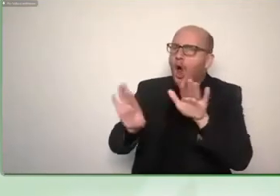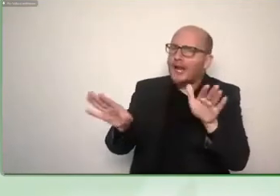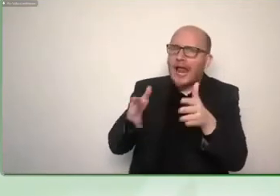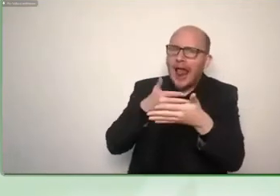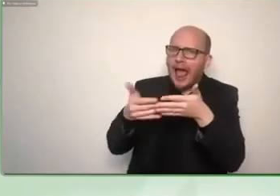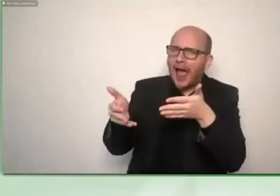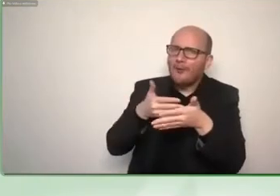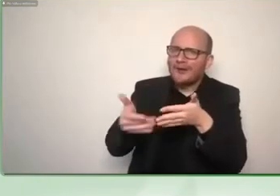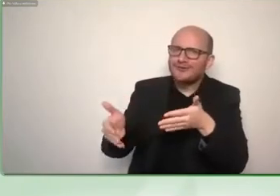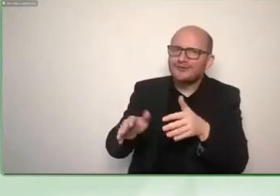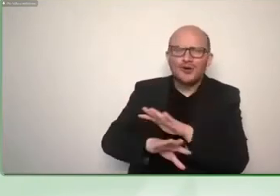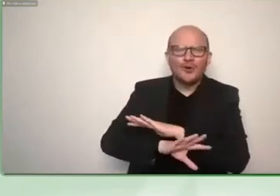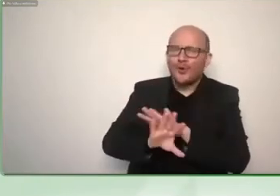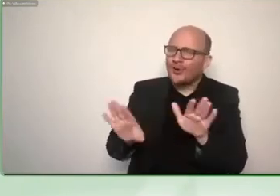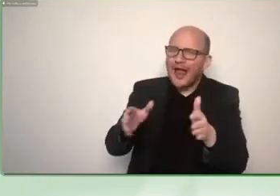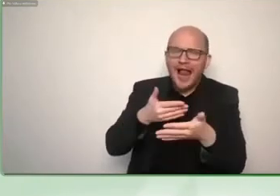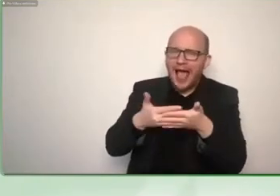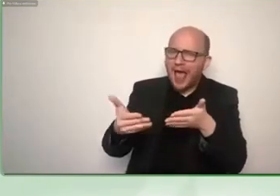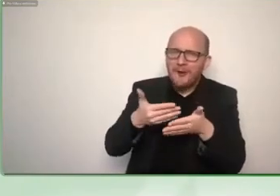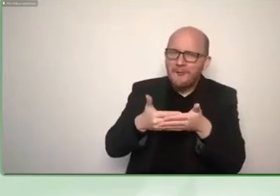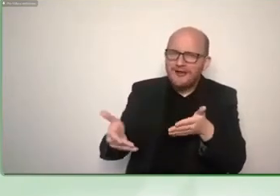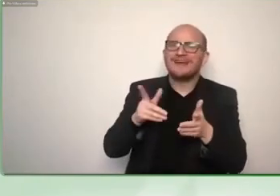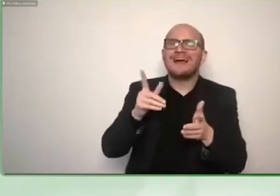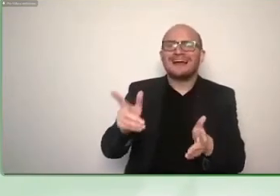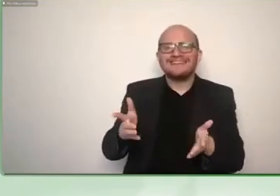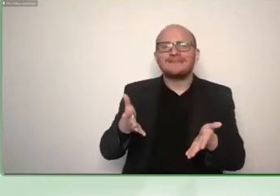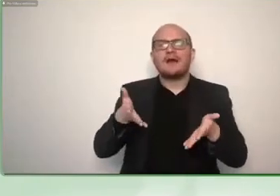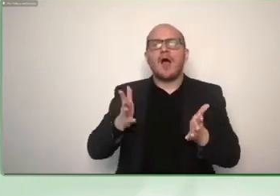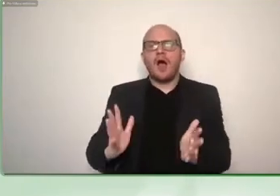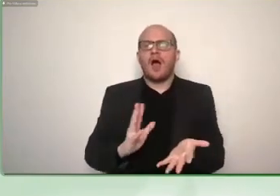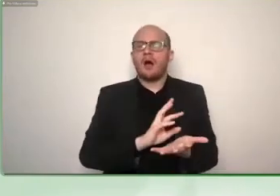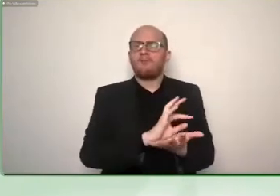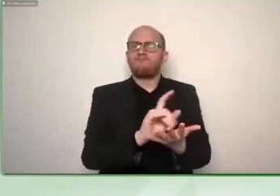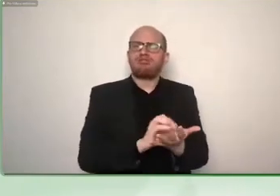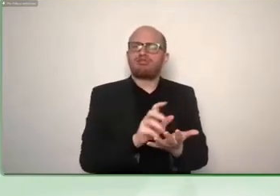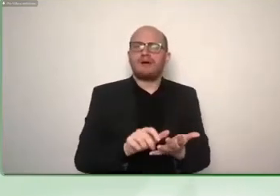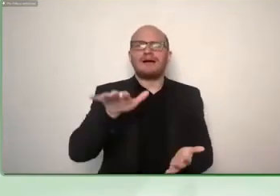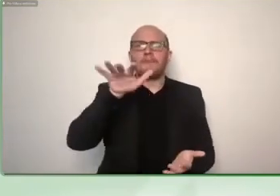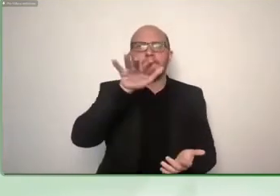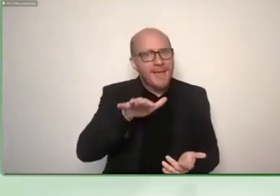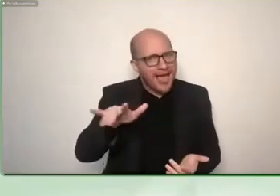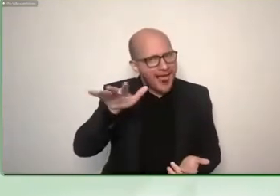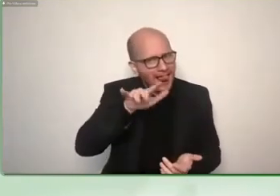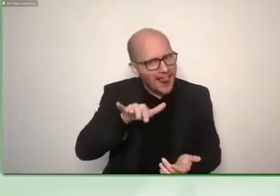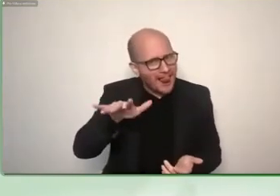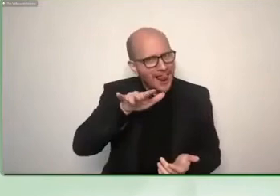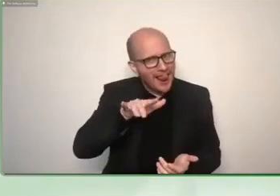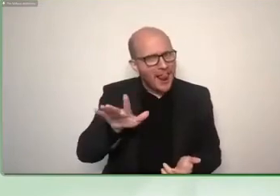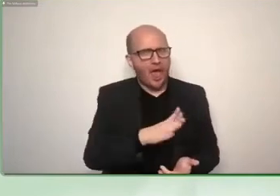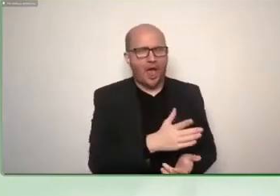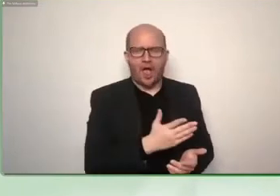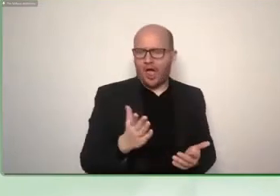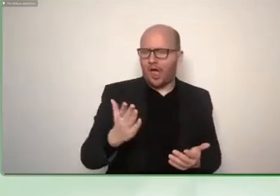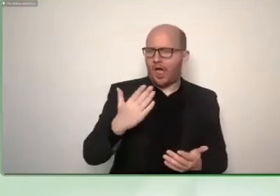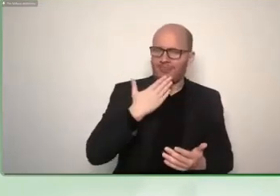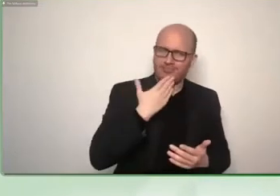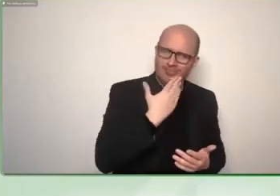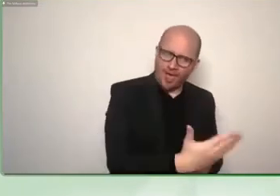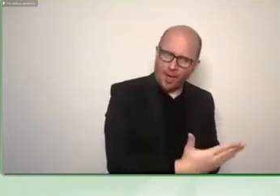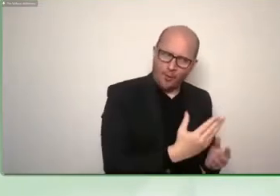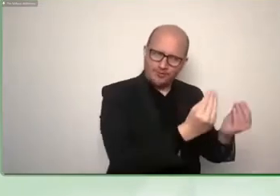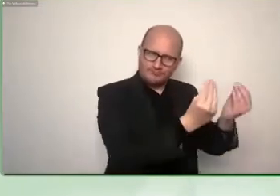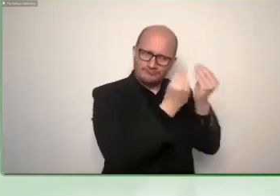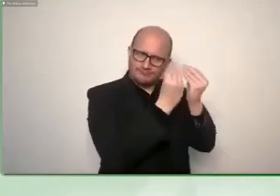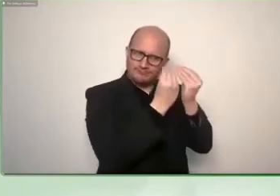technique to spell out words so it's not a language it's a technique thank you for correcting me it's much easier you